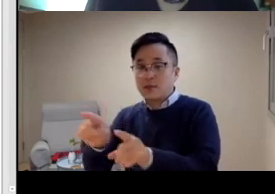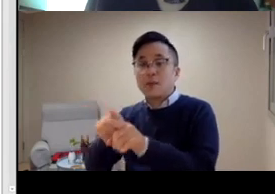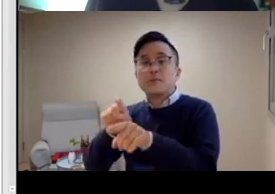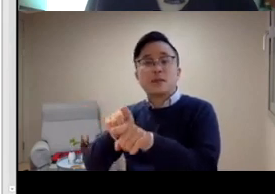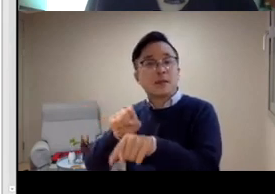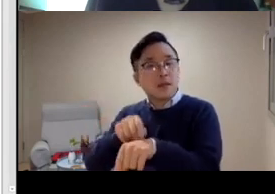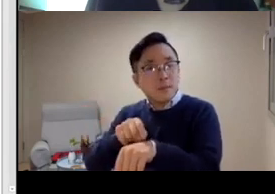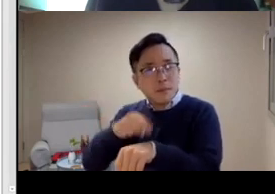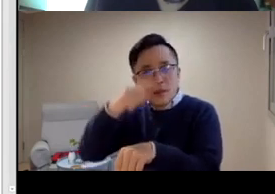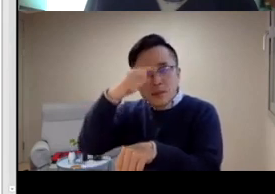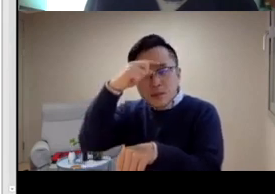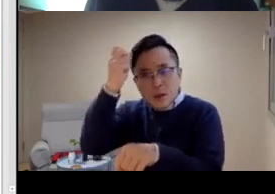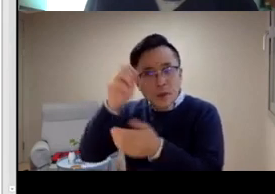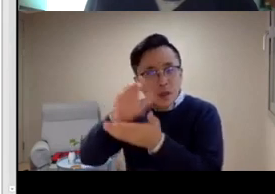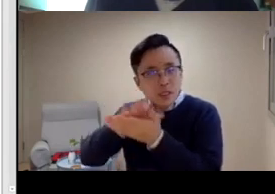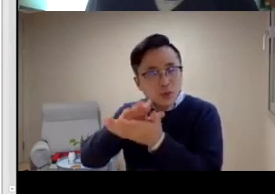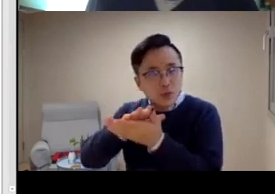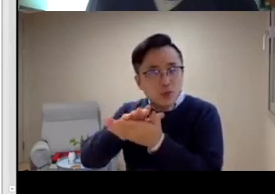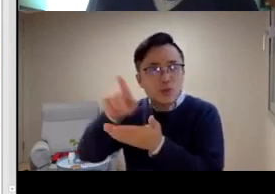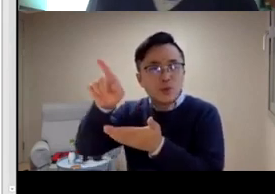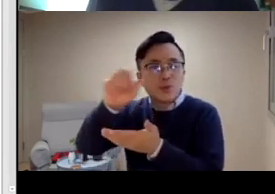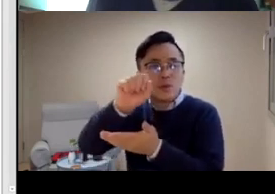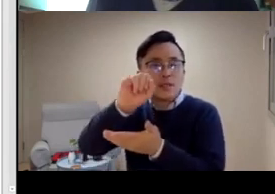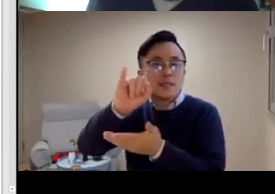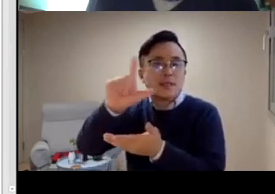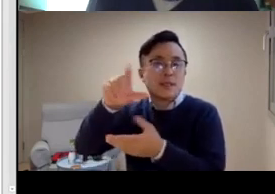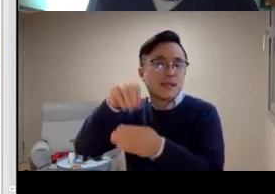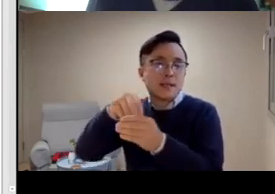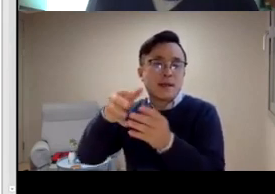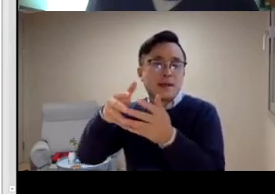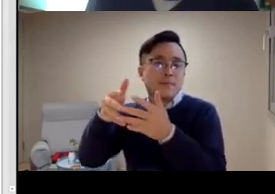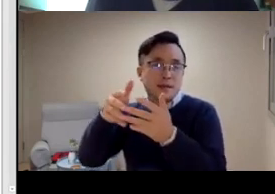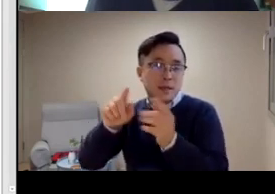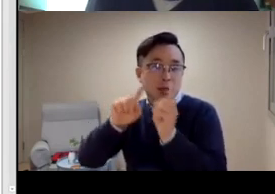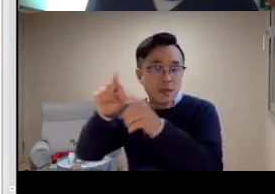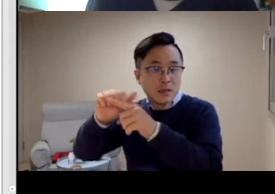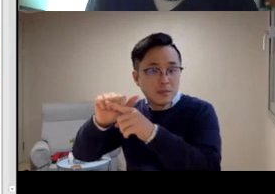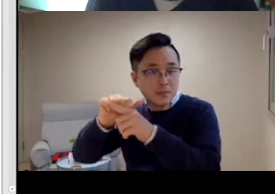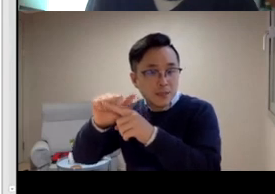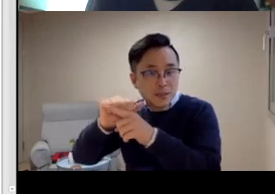Korea. And so that was, I started doing